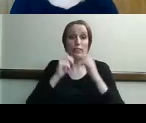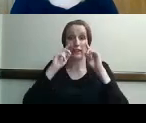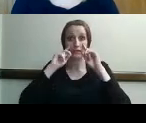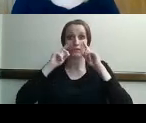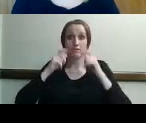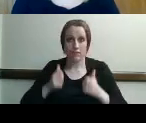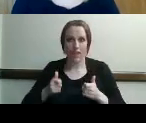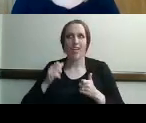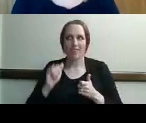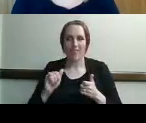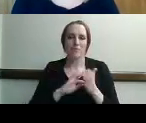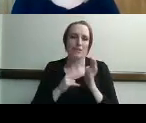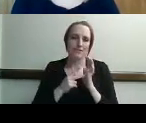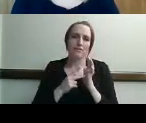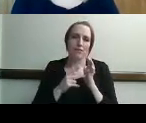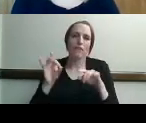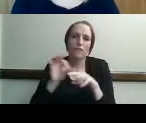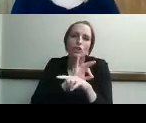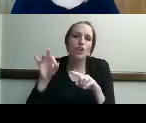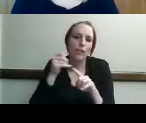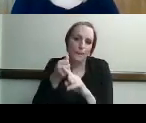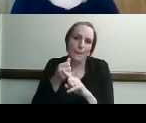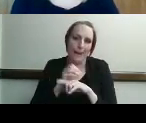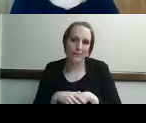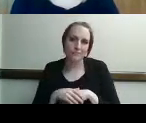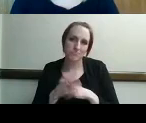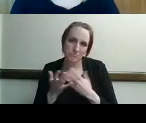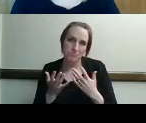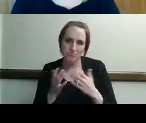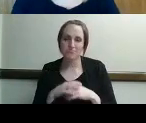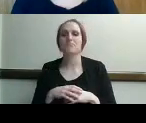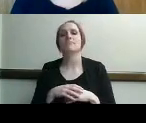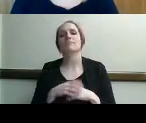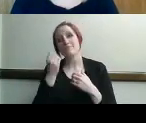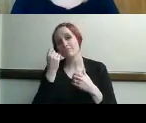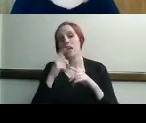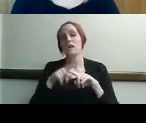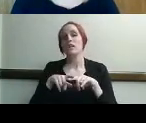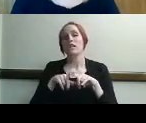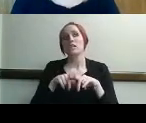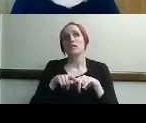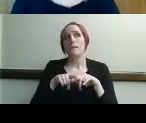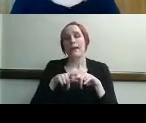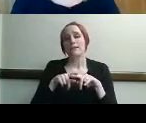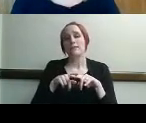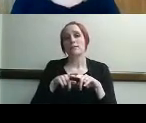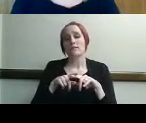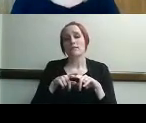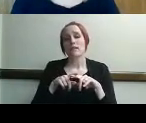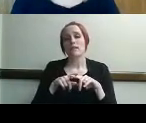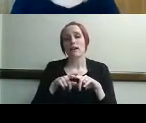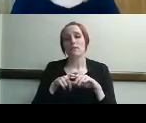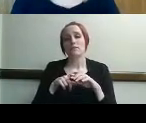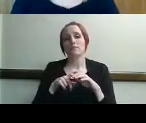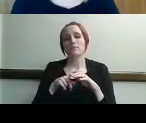impact and um it would depend on what the uh application